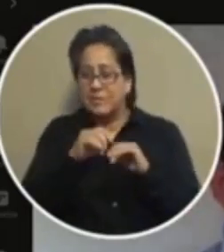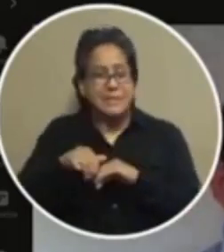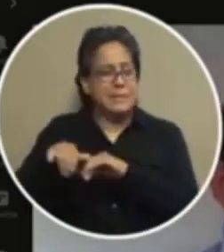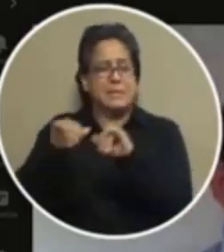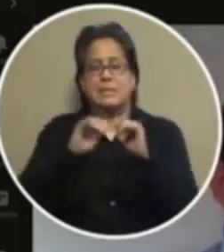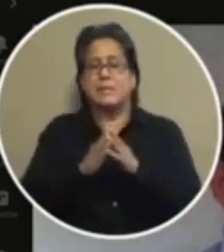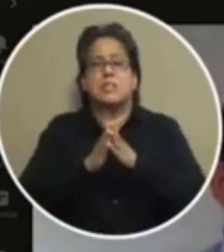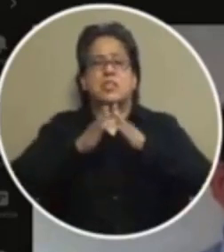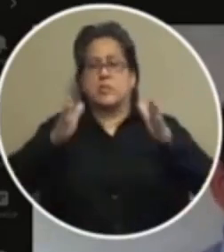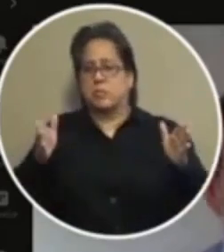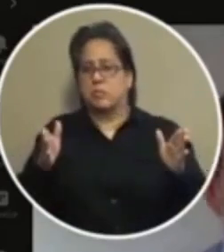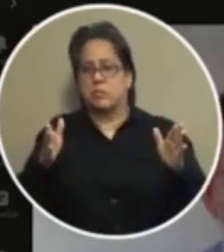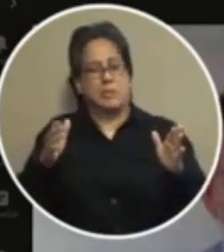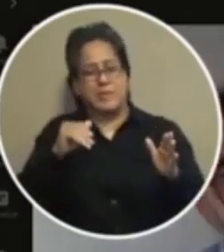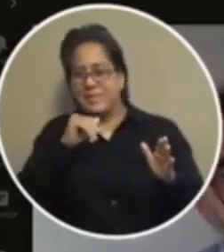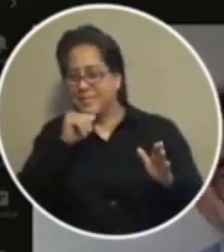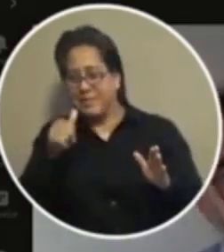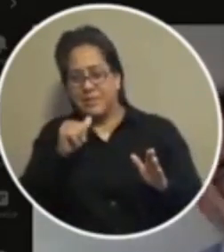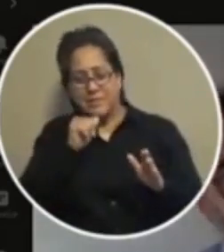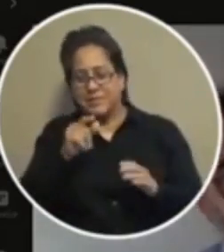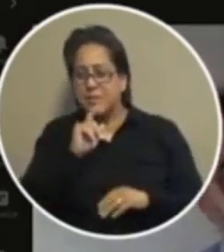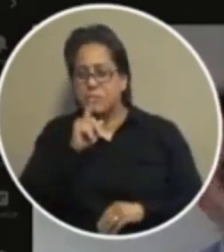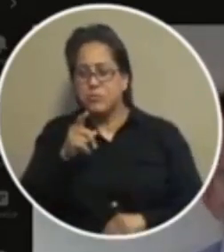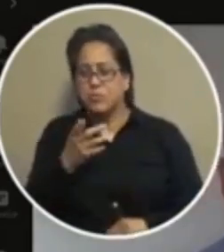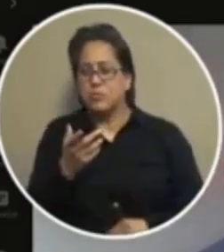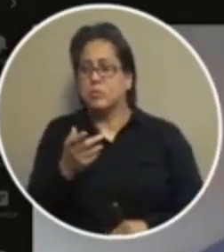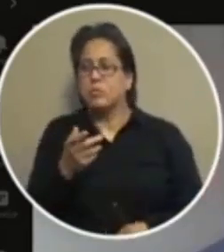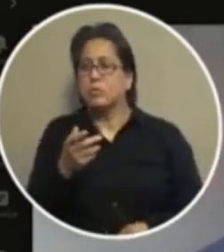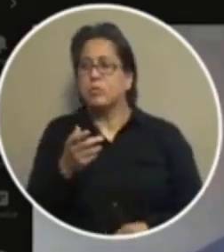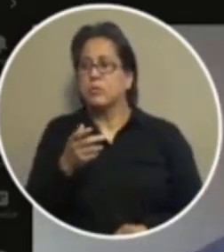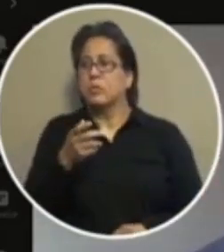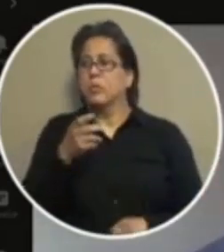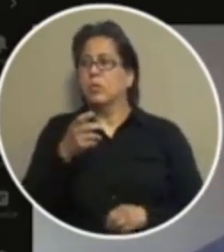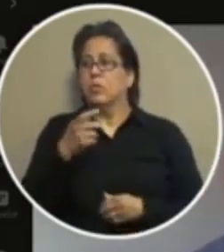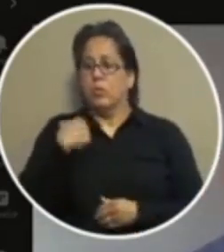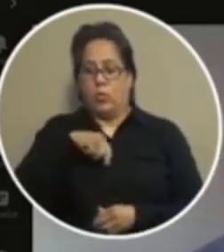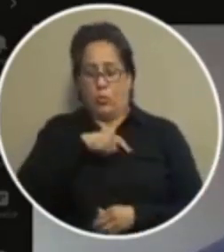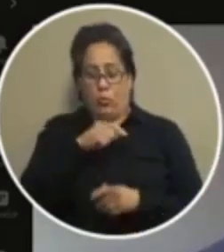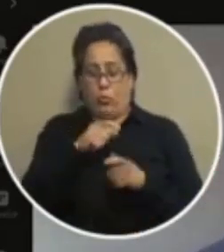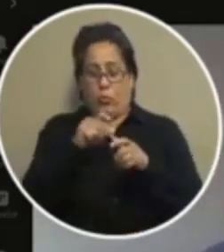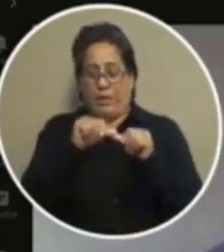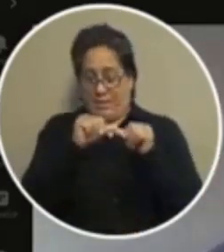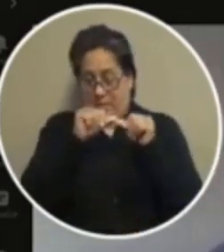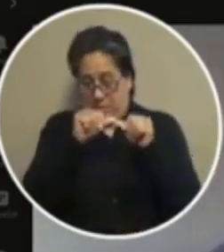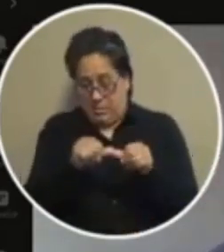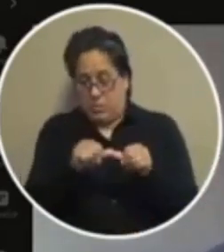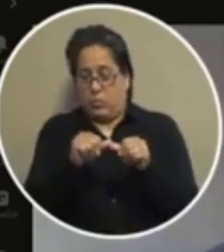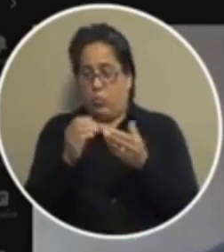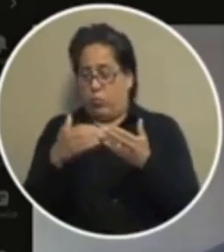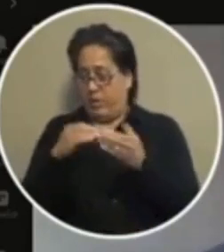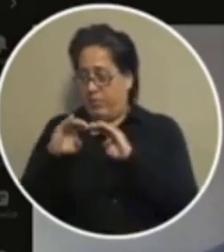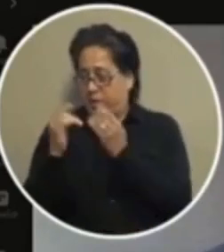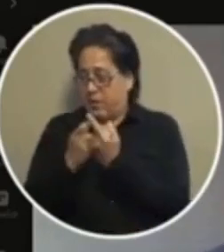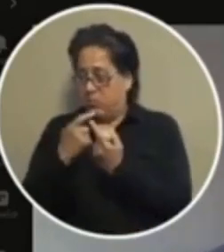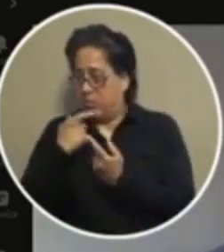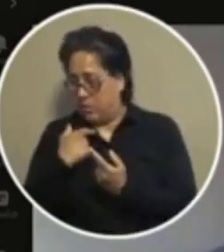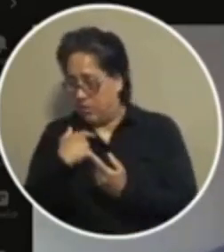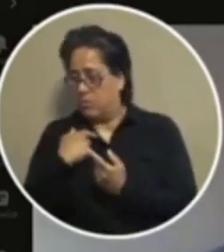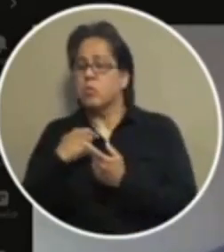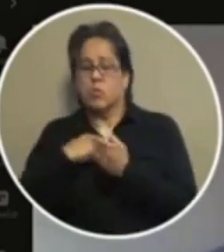statement like that when it's not it's simply not true we we carry out the directives the council gives us